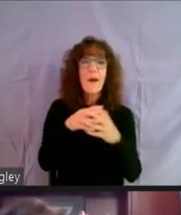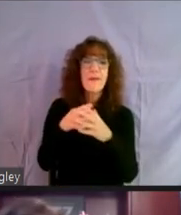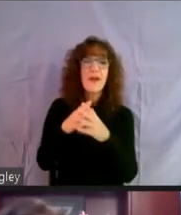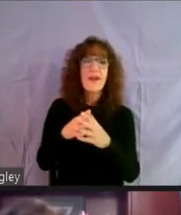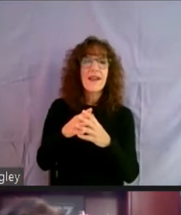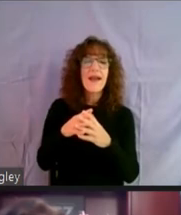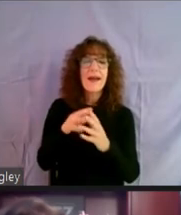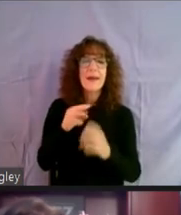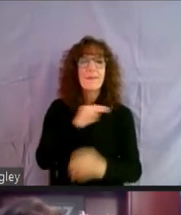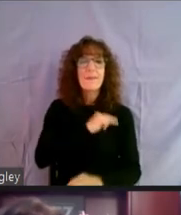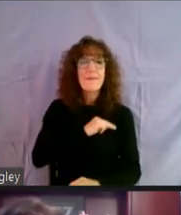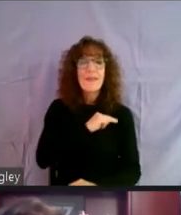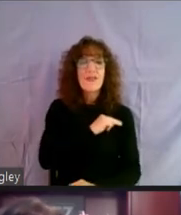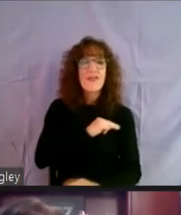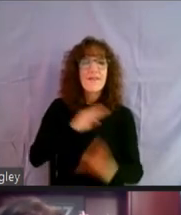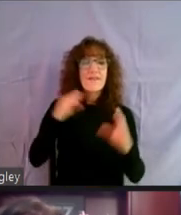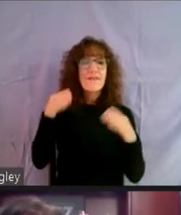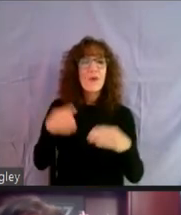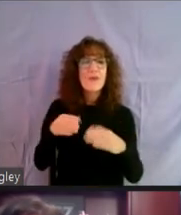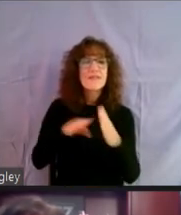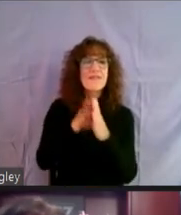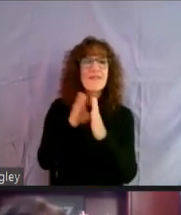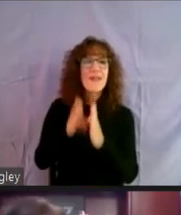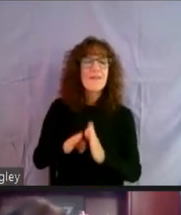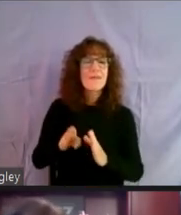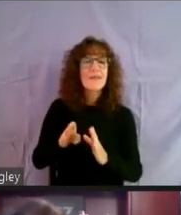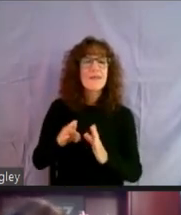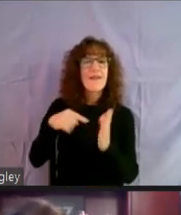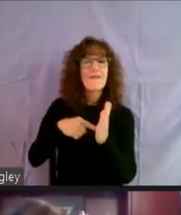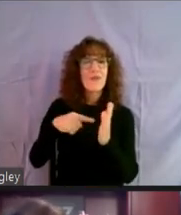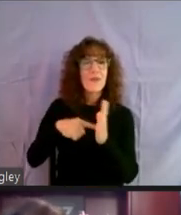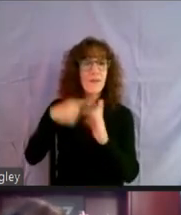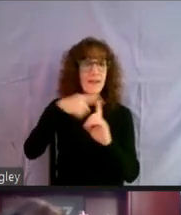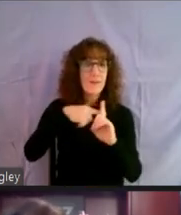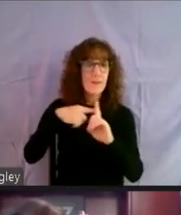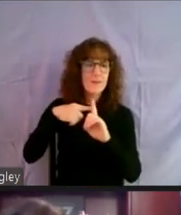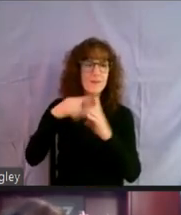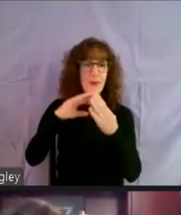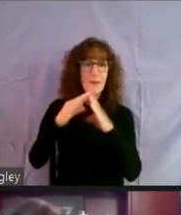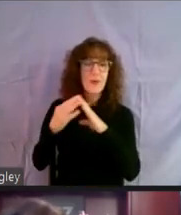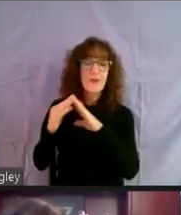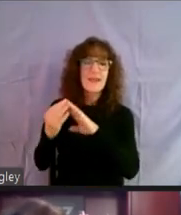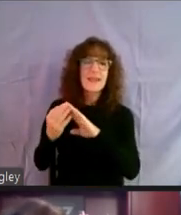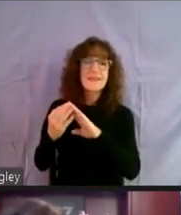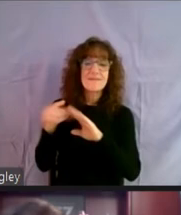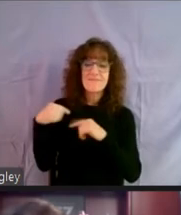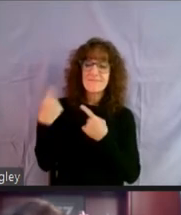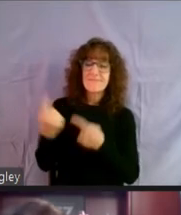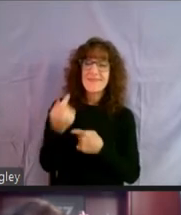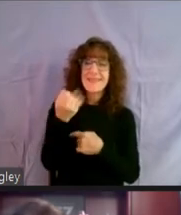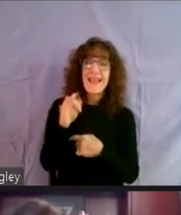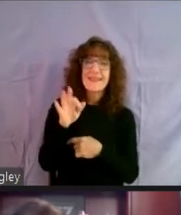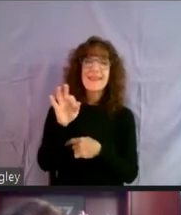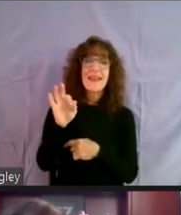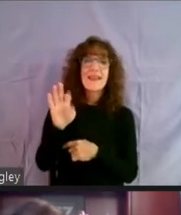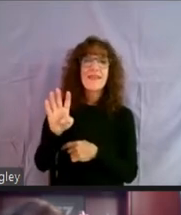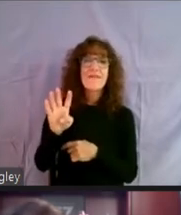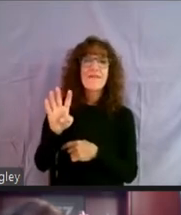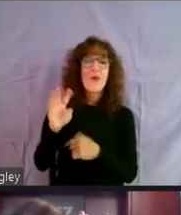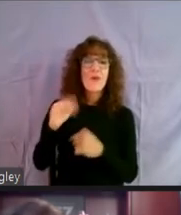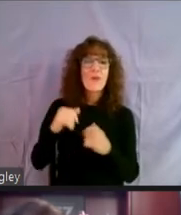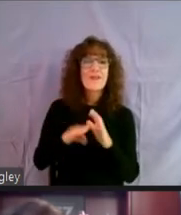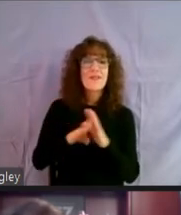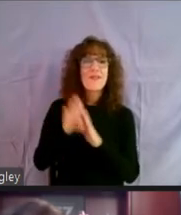oriented, um, developer and owner of affordable rental communities. We've been around since 1994 and since that time we've developed